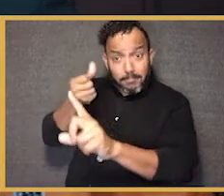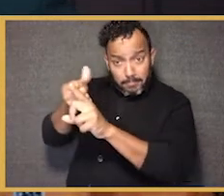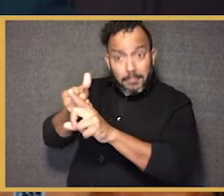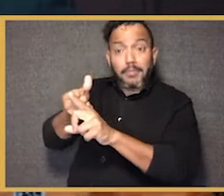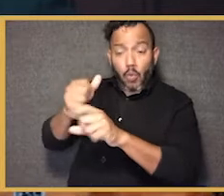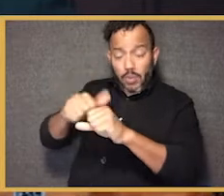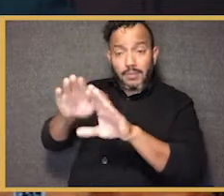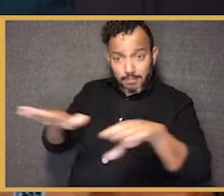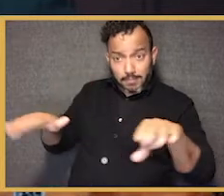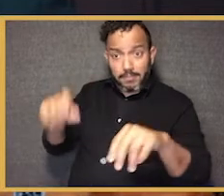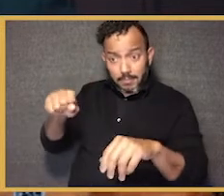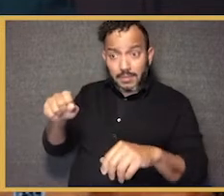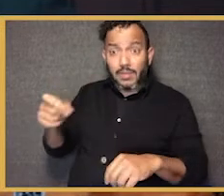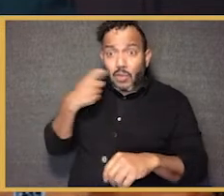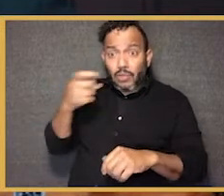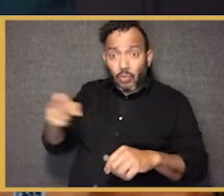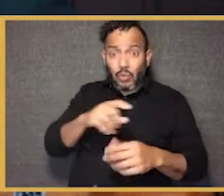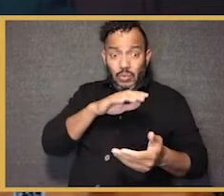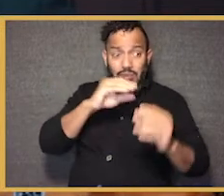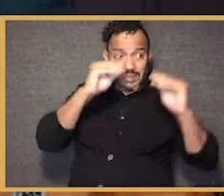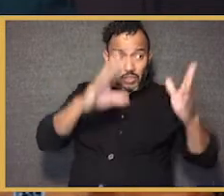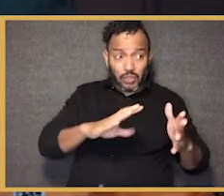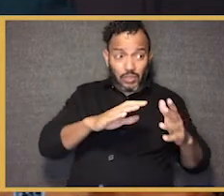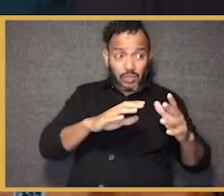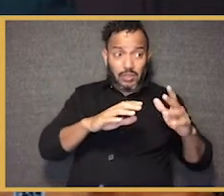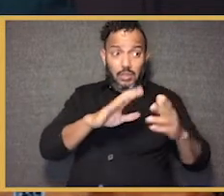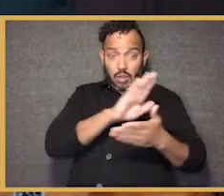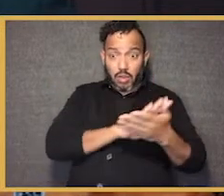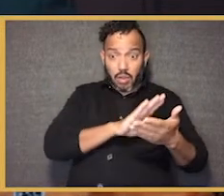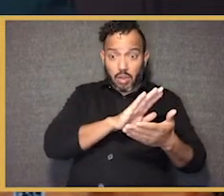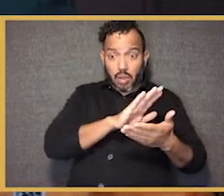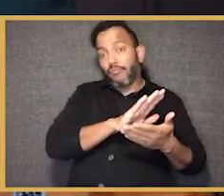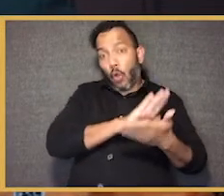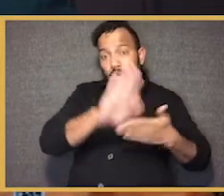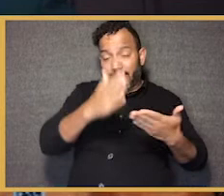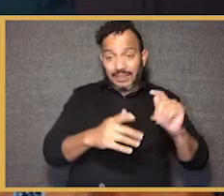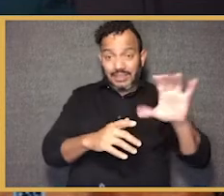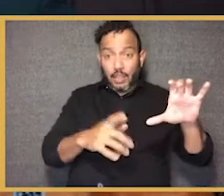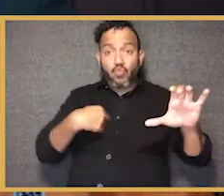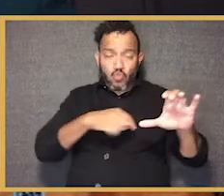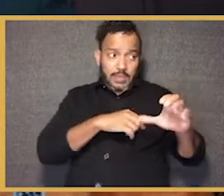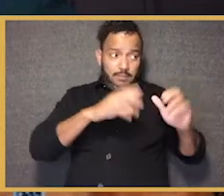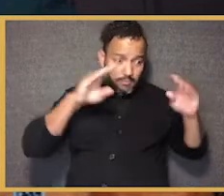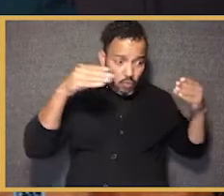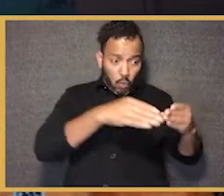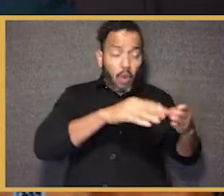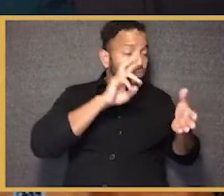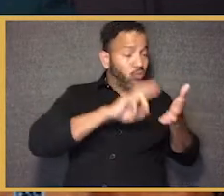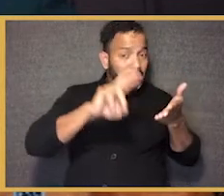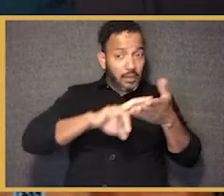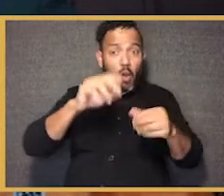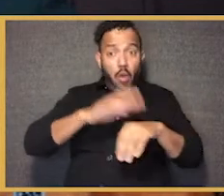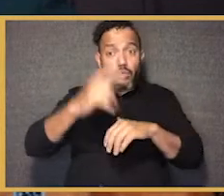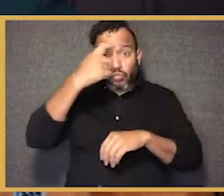impact of trauma. It's been interesting here recently at Teachers College, we have found a real core of